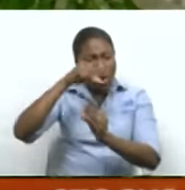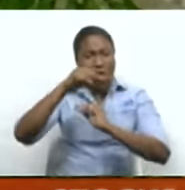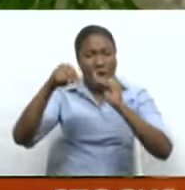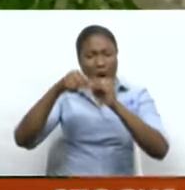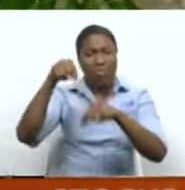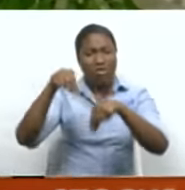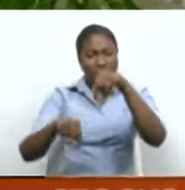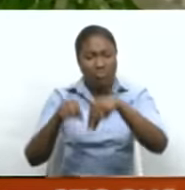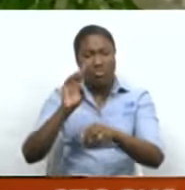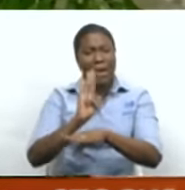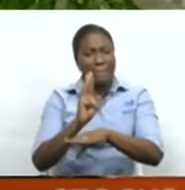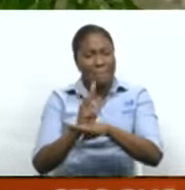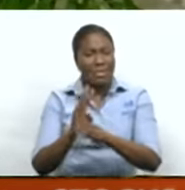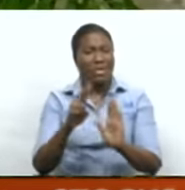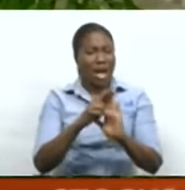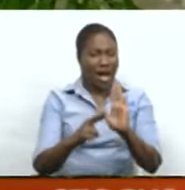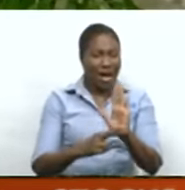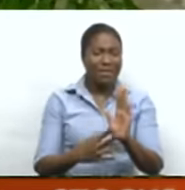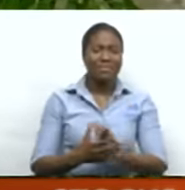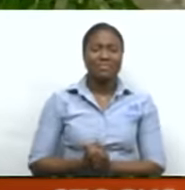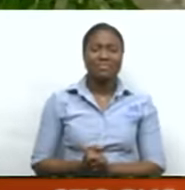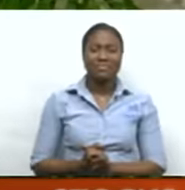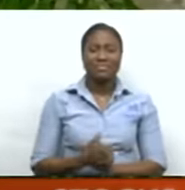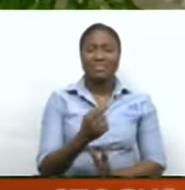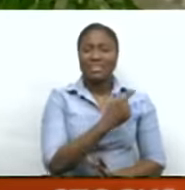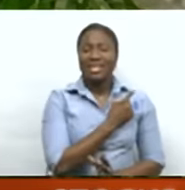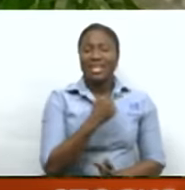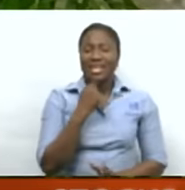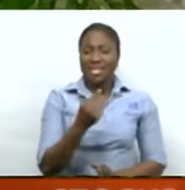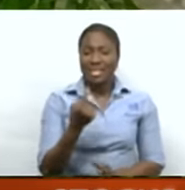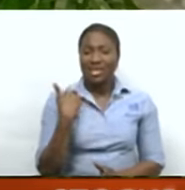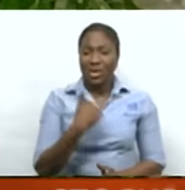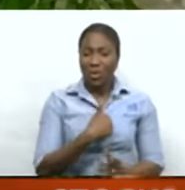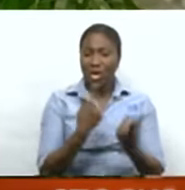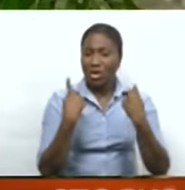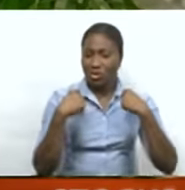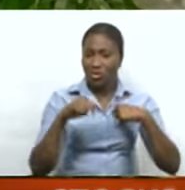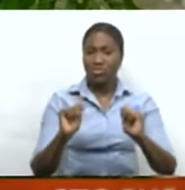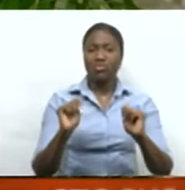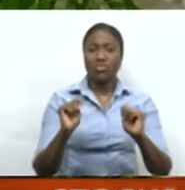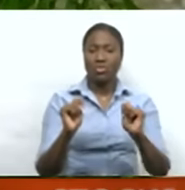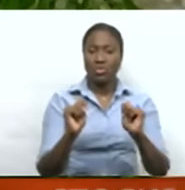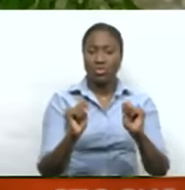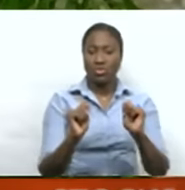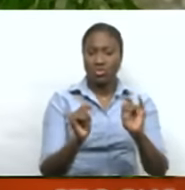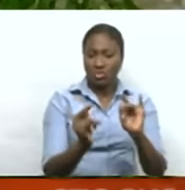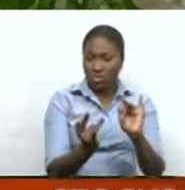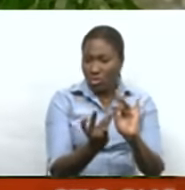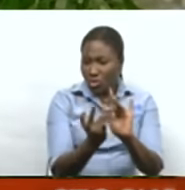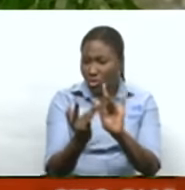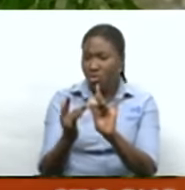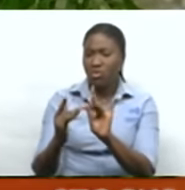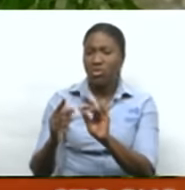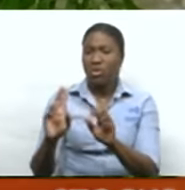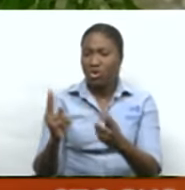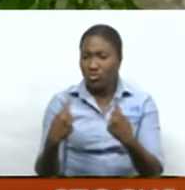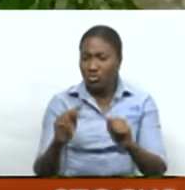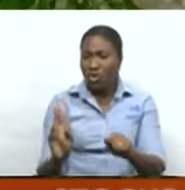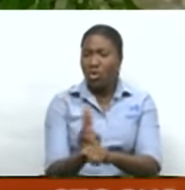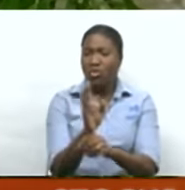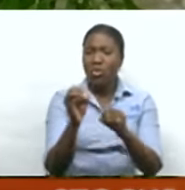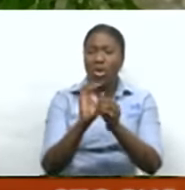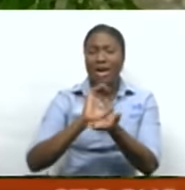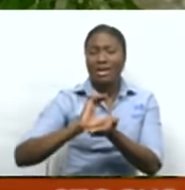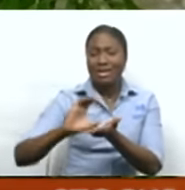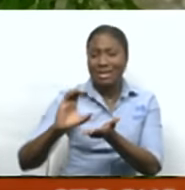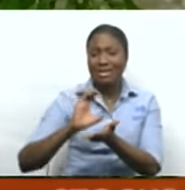sustainable business practices. This is trying to get to the next side where cleaner energy is formed, where